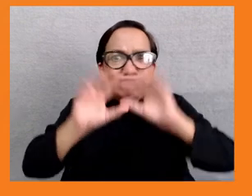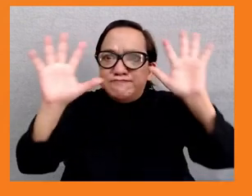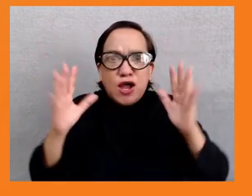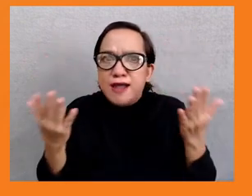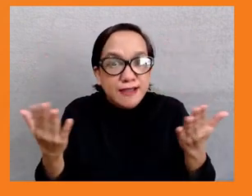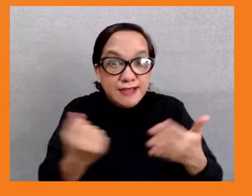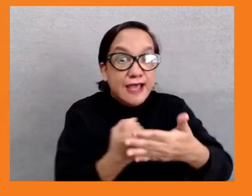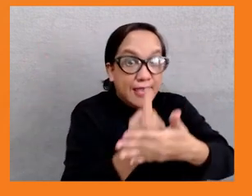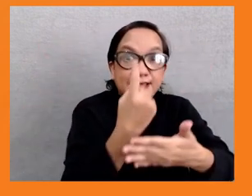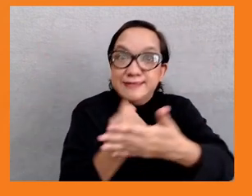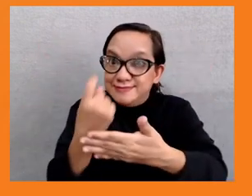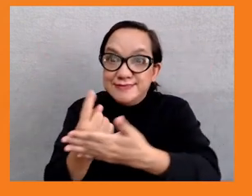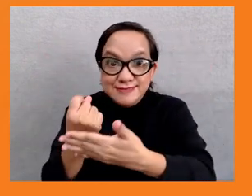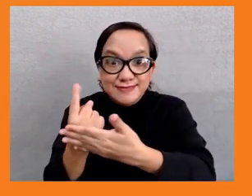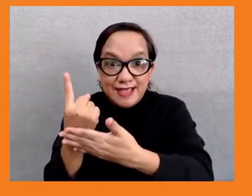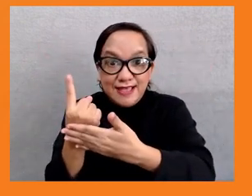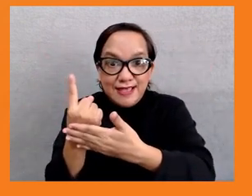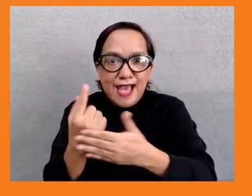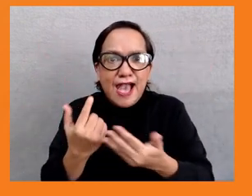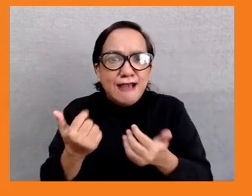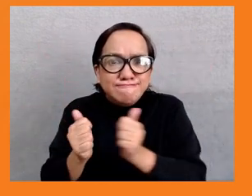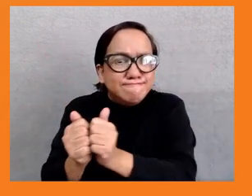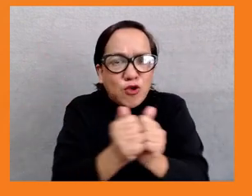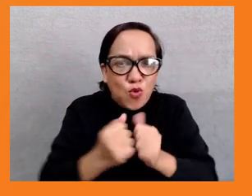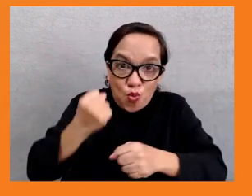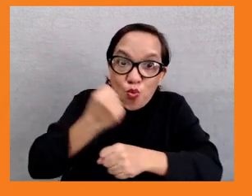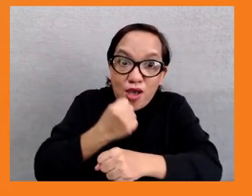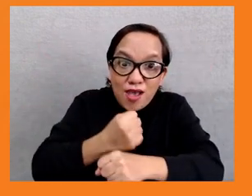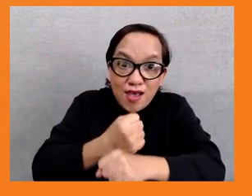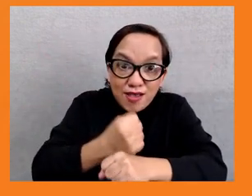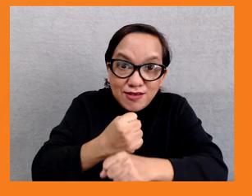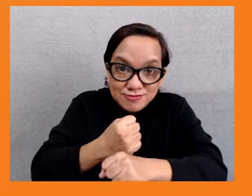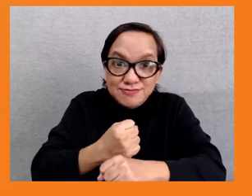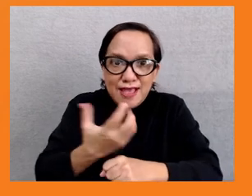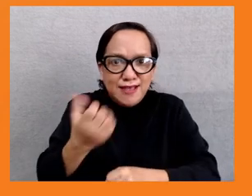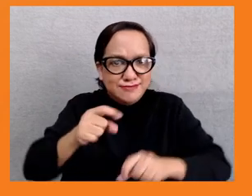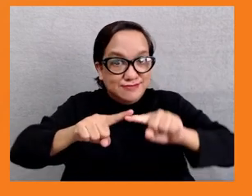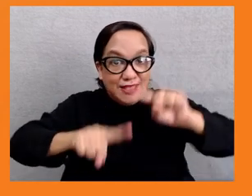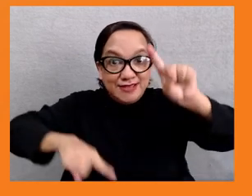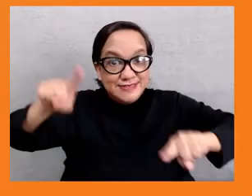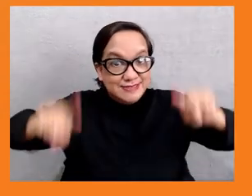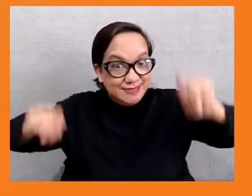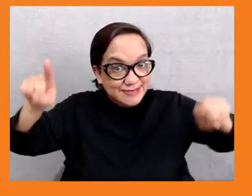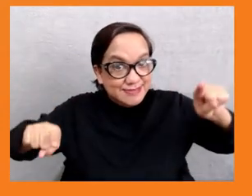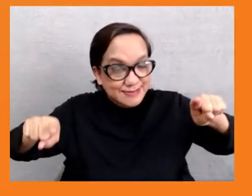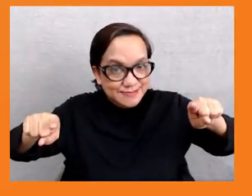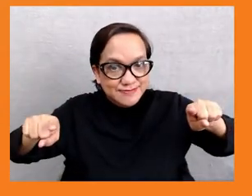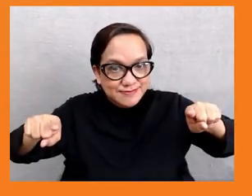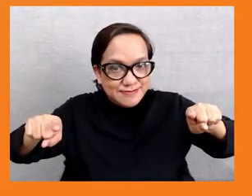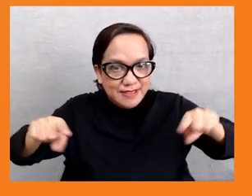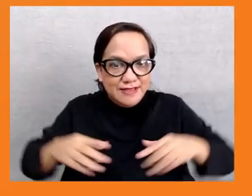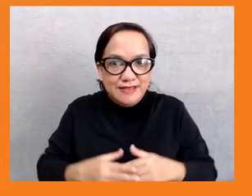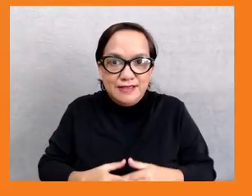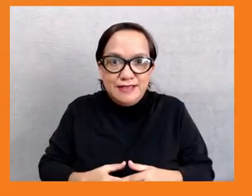interconnected challenges. On that note, today we have a very diverse to talk about the different measures to tackle economic